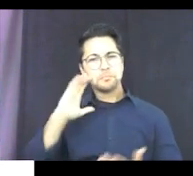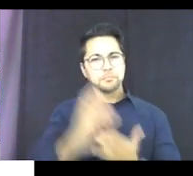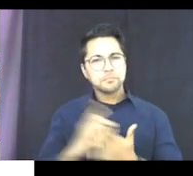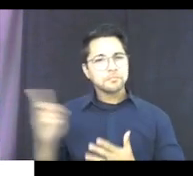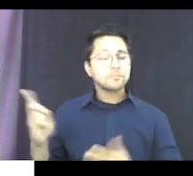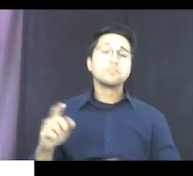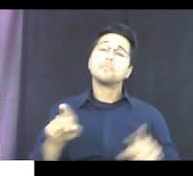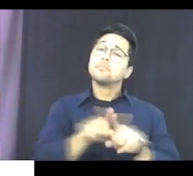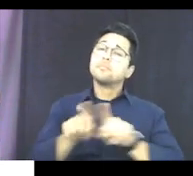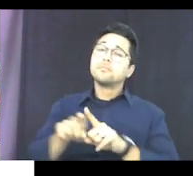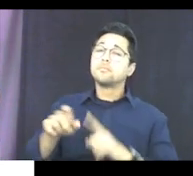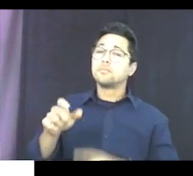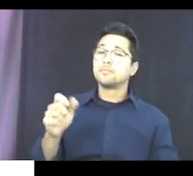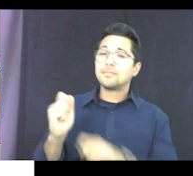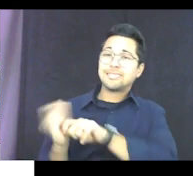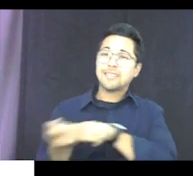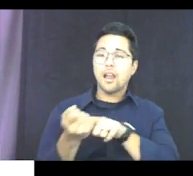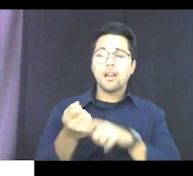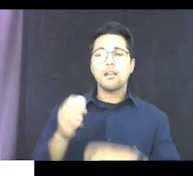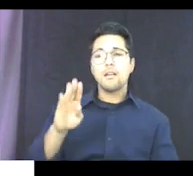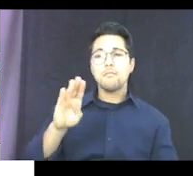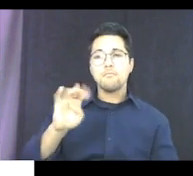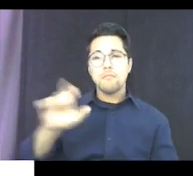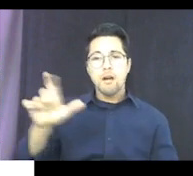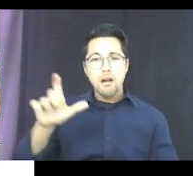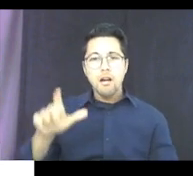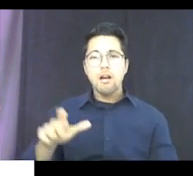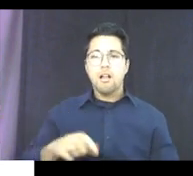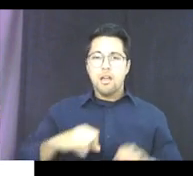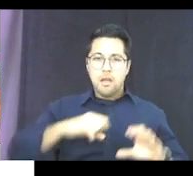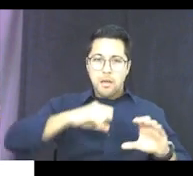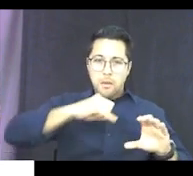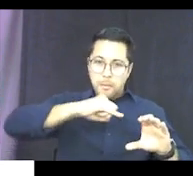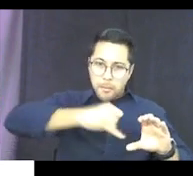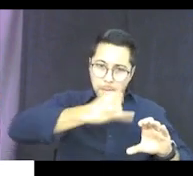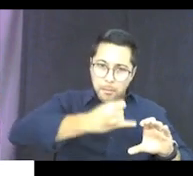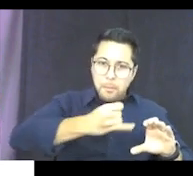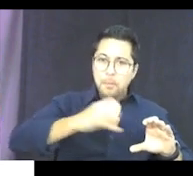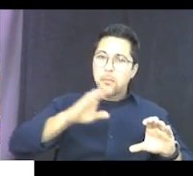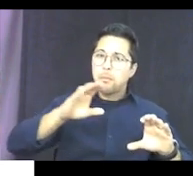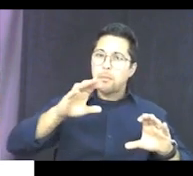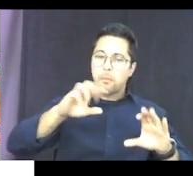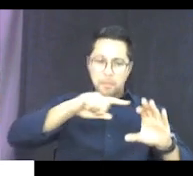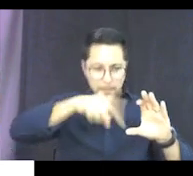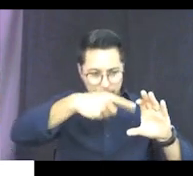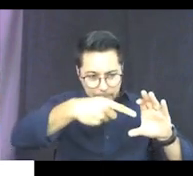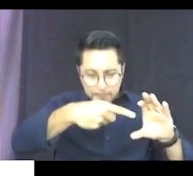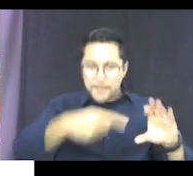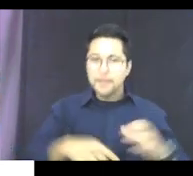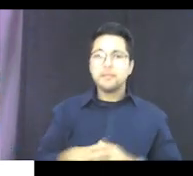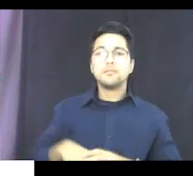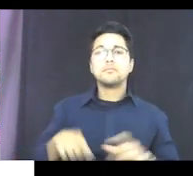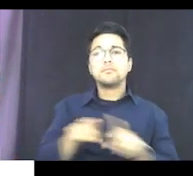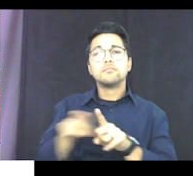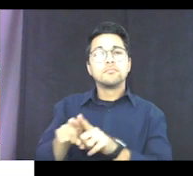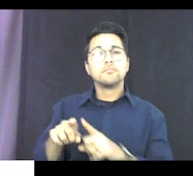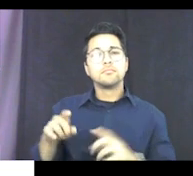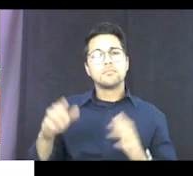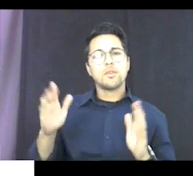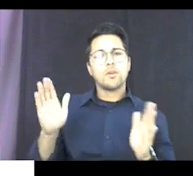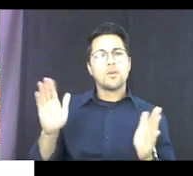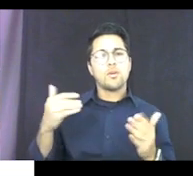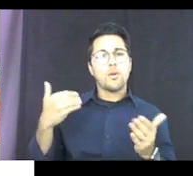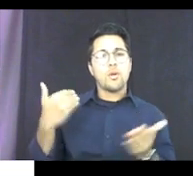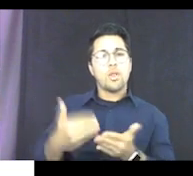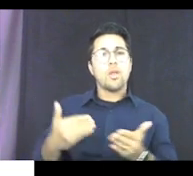You can use a tennis ball and put a hole in it. You can get closed cell tubing, which kind